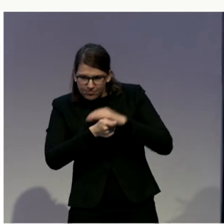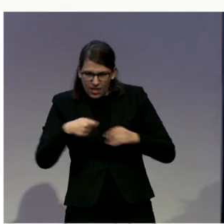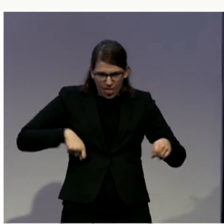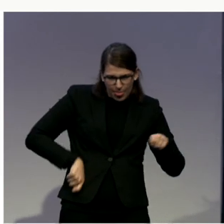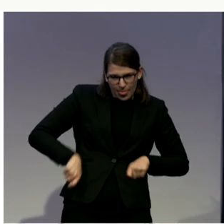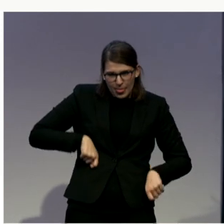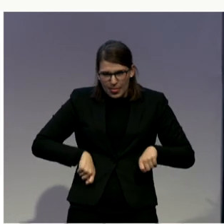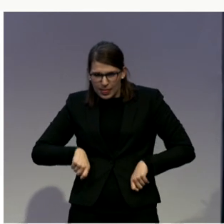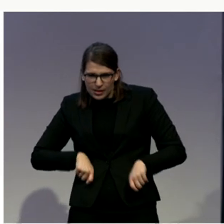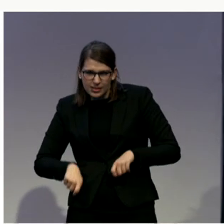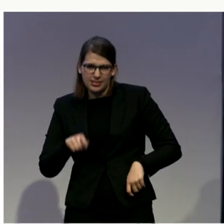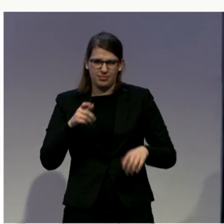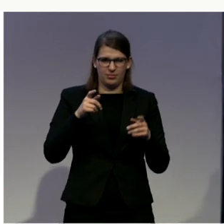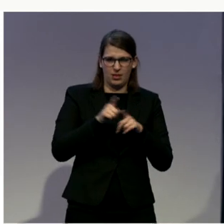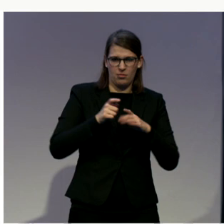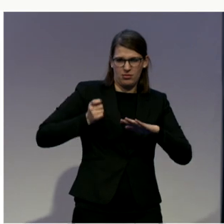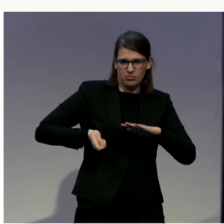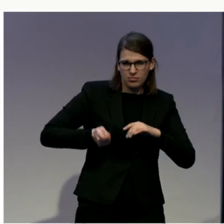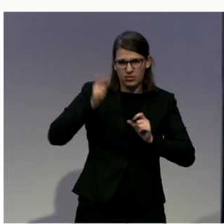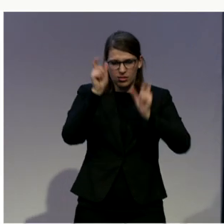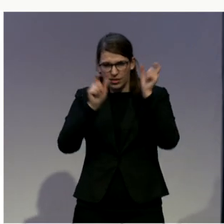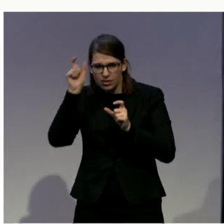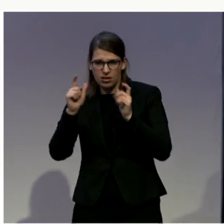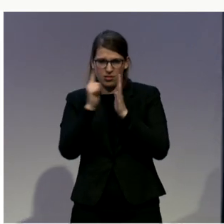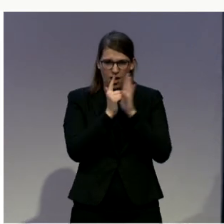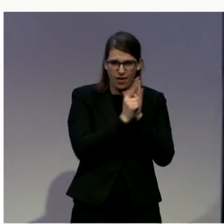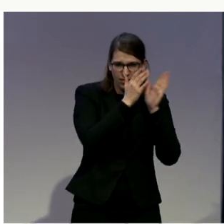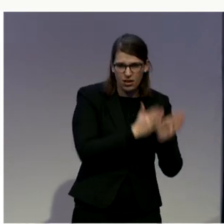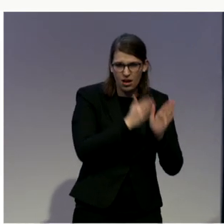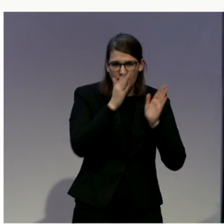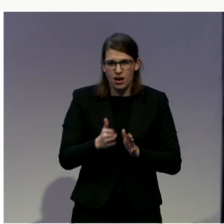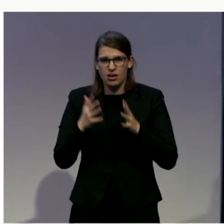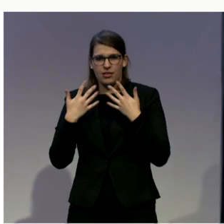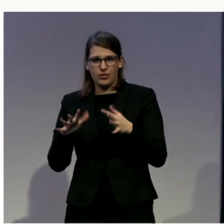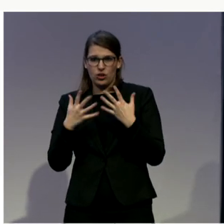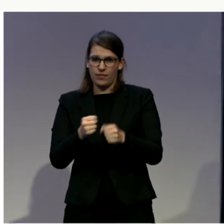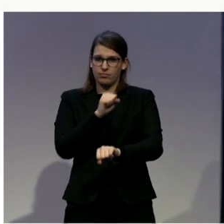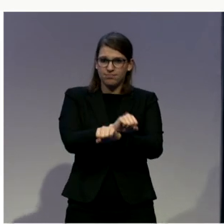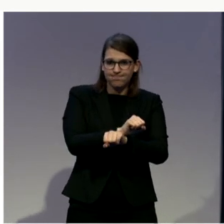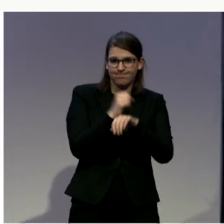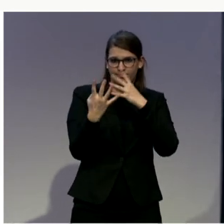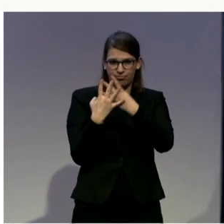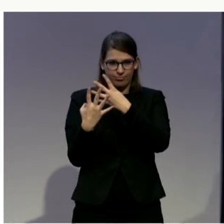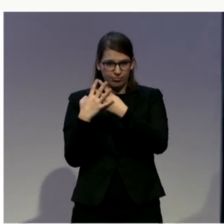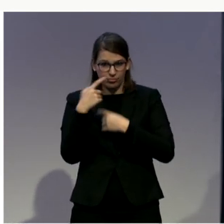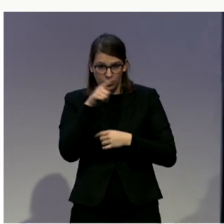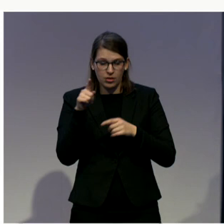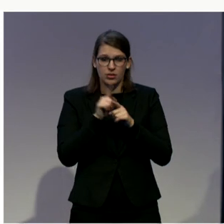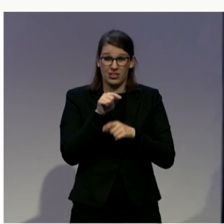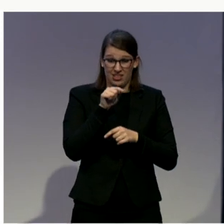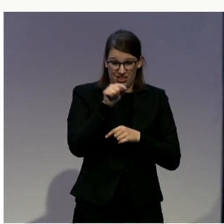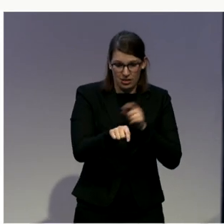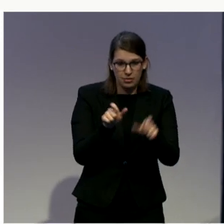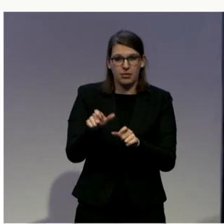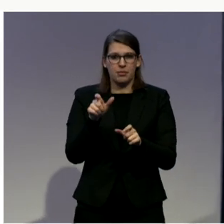magistrates, high incidences of arrest of poor people, arbitrary arrest and detention,